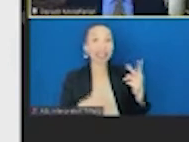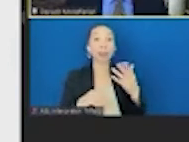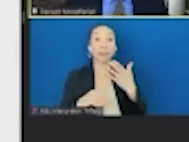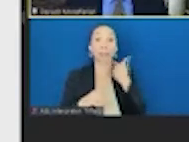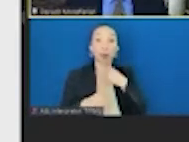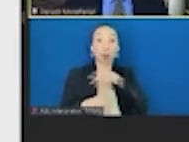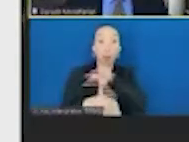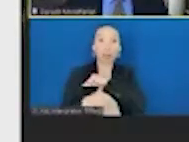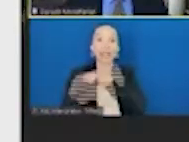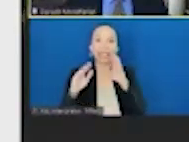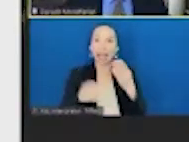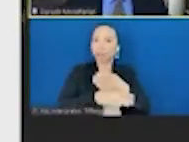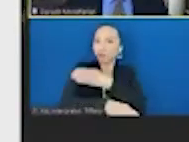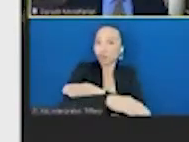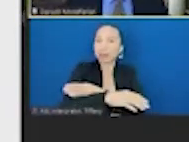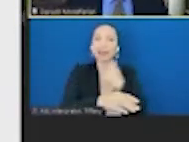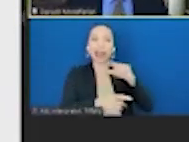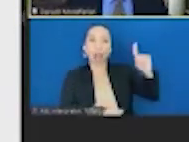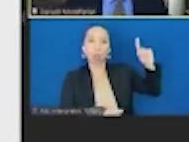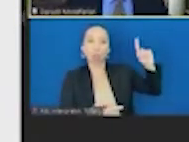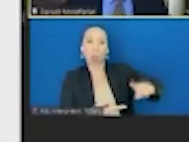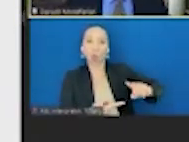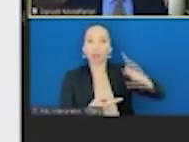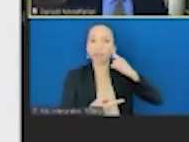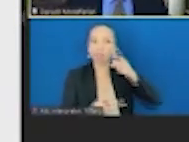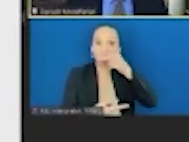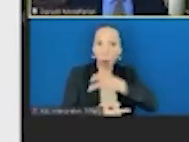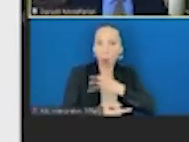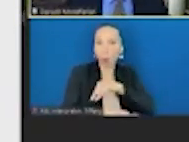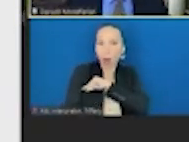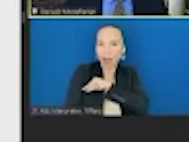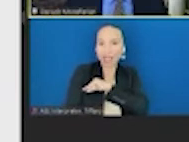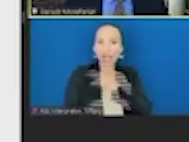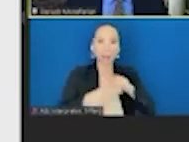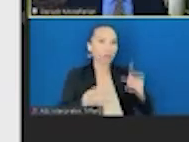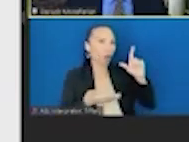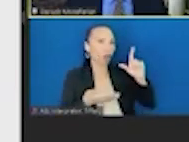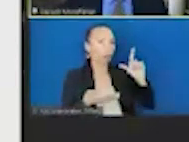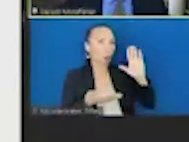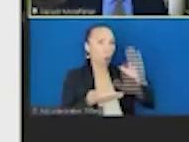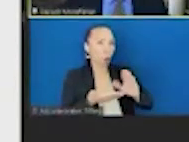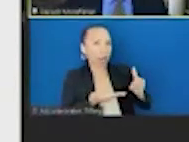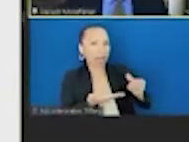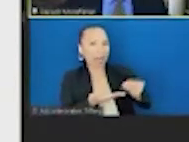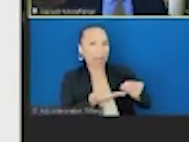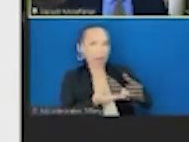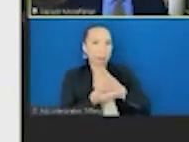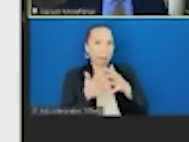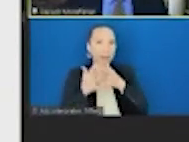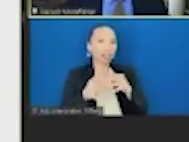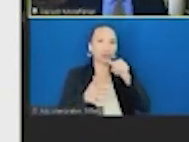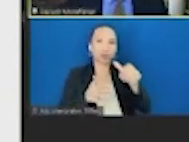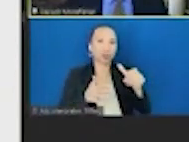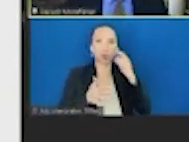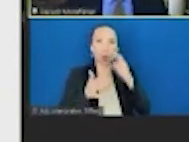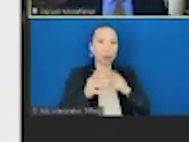in worse quality diets among the highest income Americans. Very little change among low income Americans. And so there were disparities to start 20 years ago